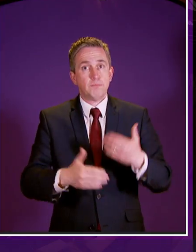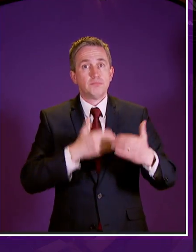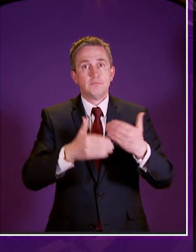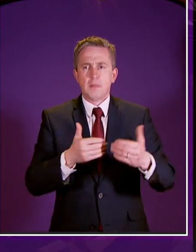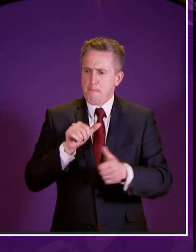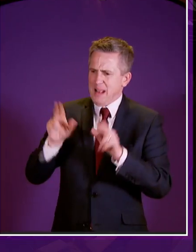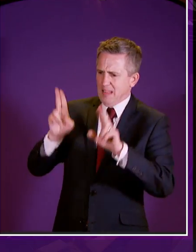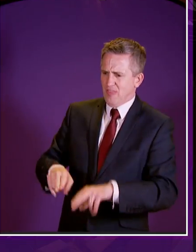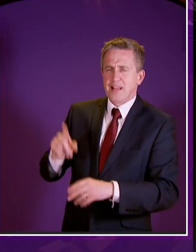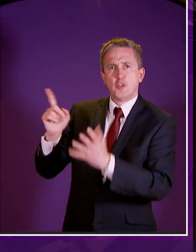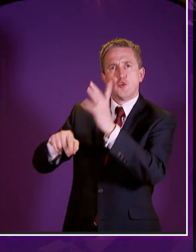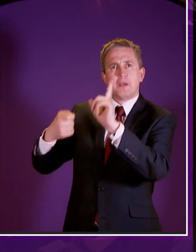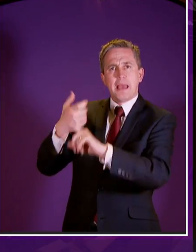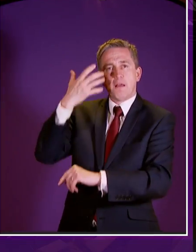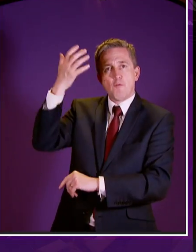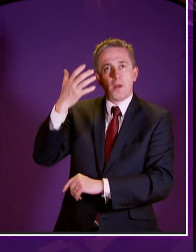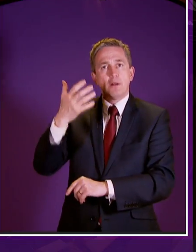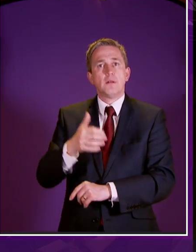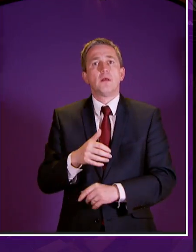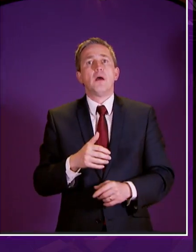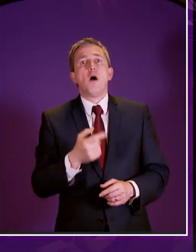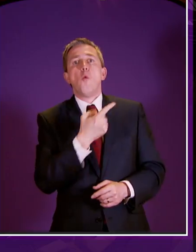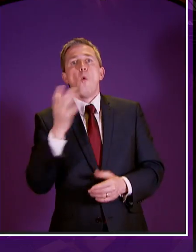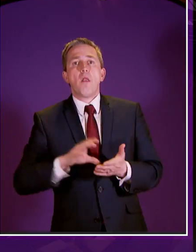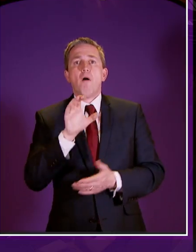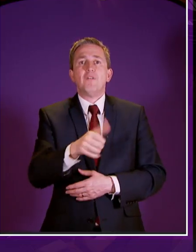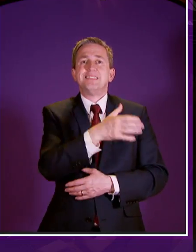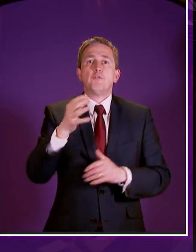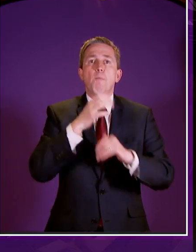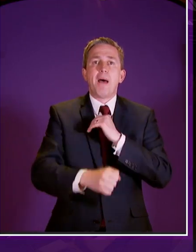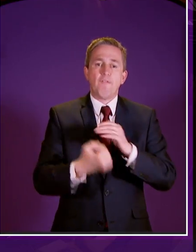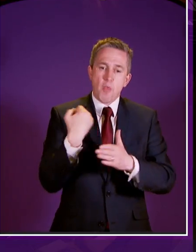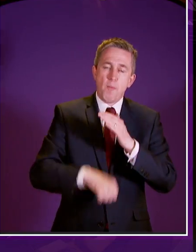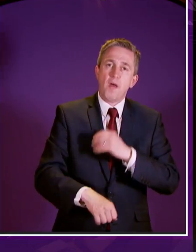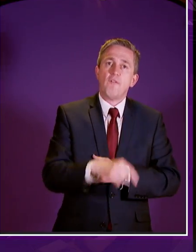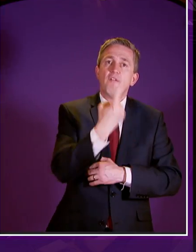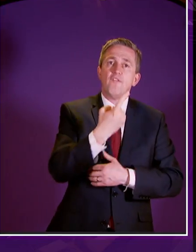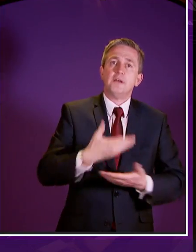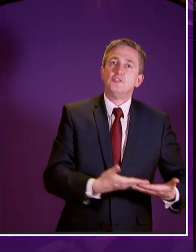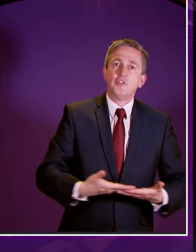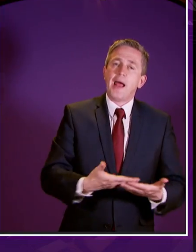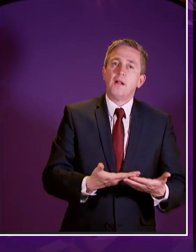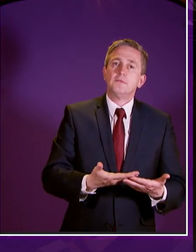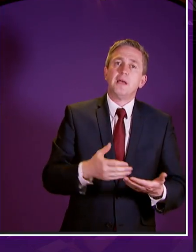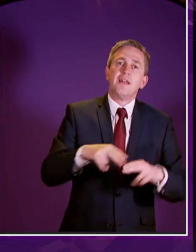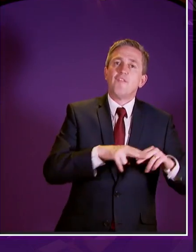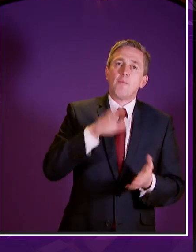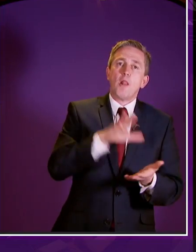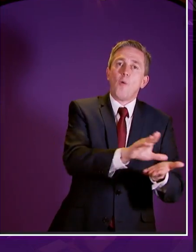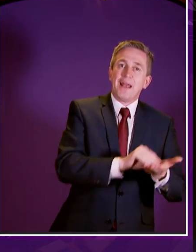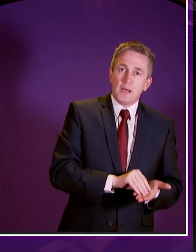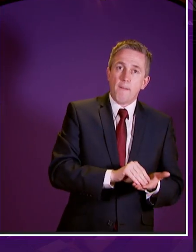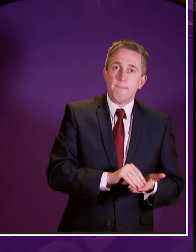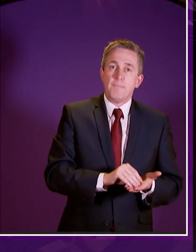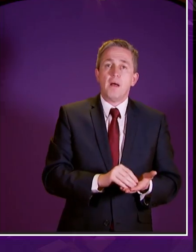provision a one-off grant of 600 pounds of the birth of the first child in a low income family and two further